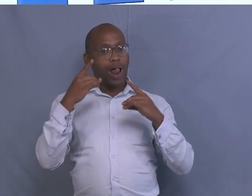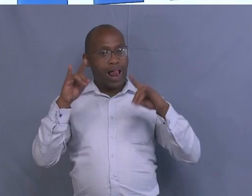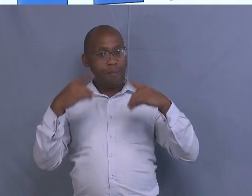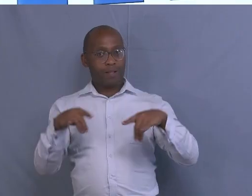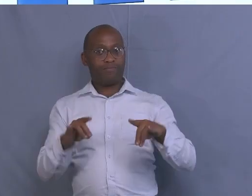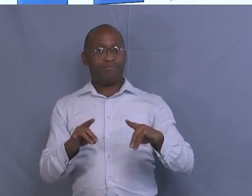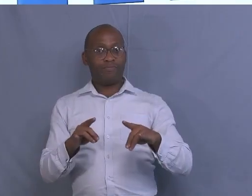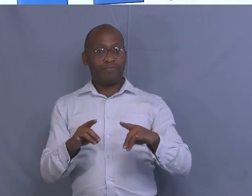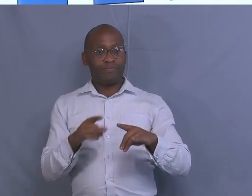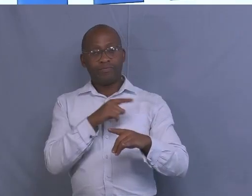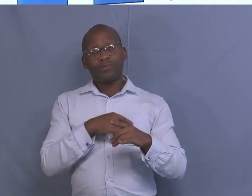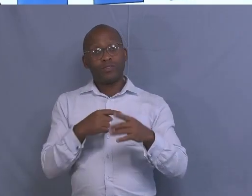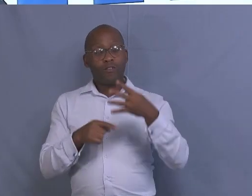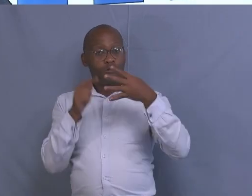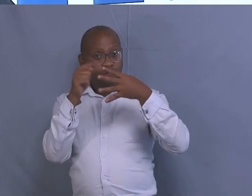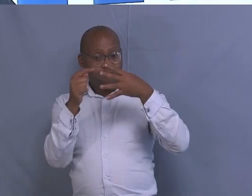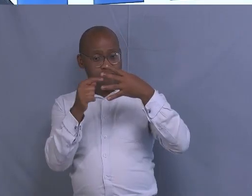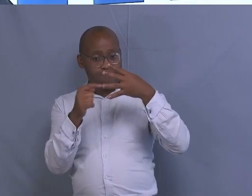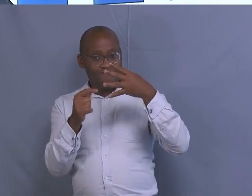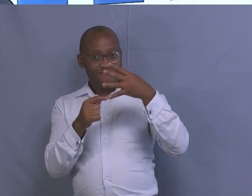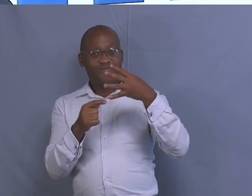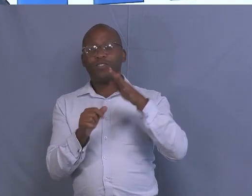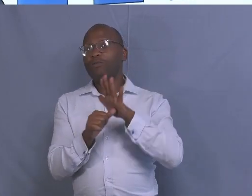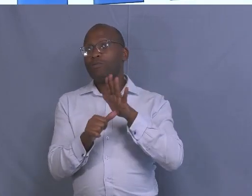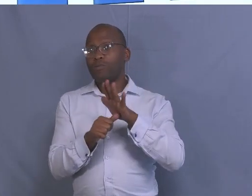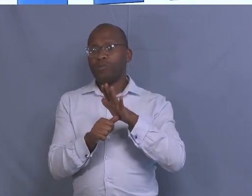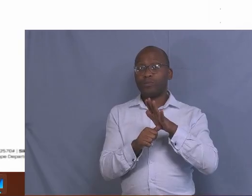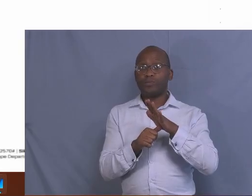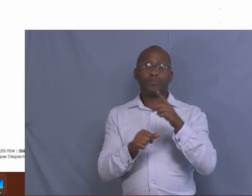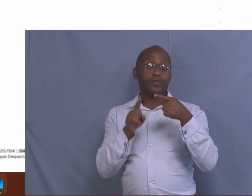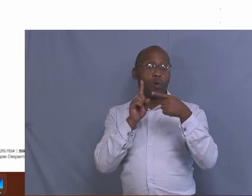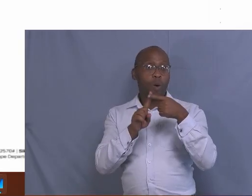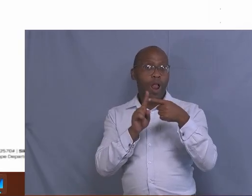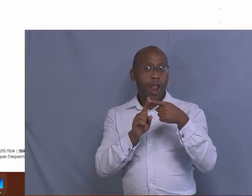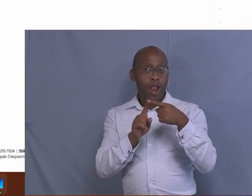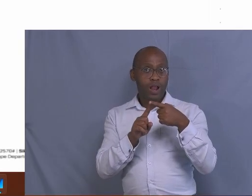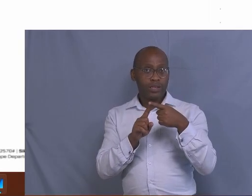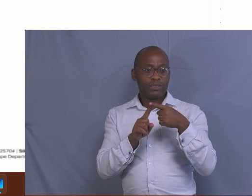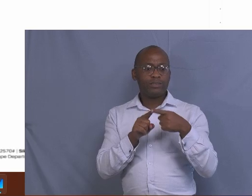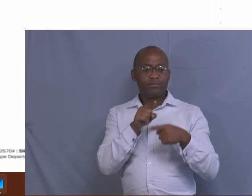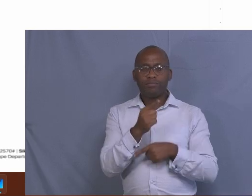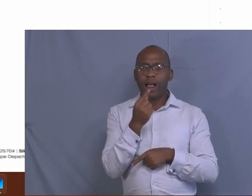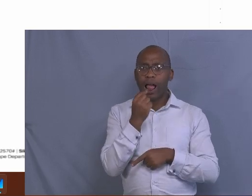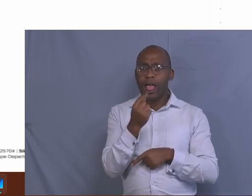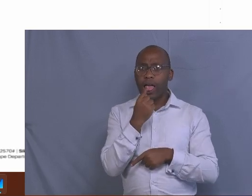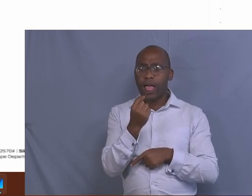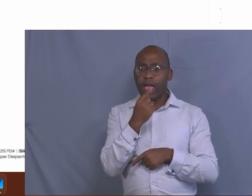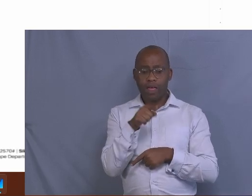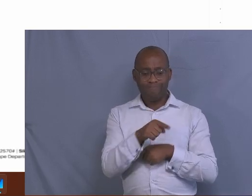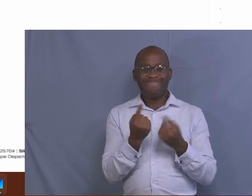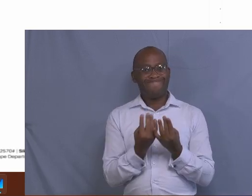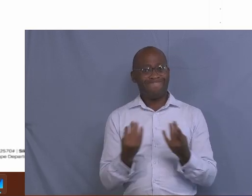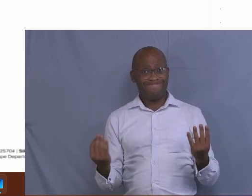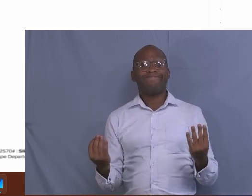factors that influence wild use. Number one, it's palatability. It's very important as the factor of